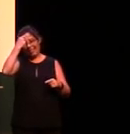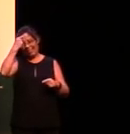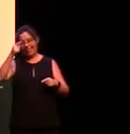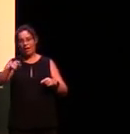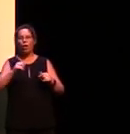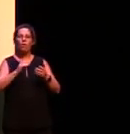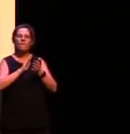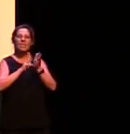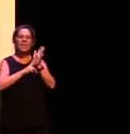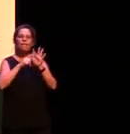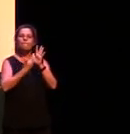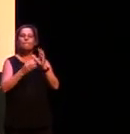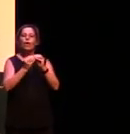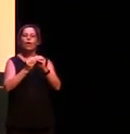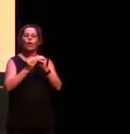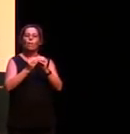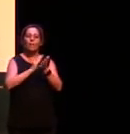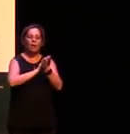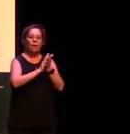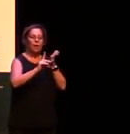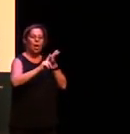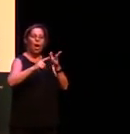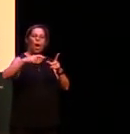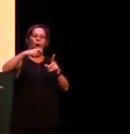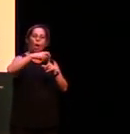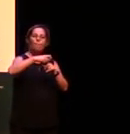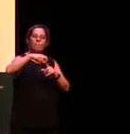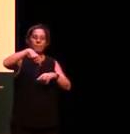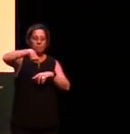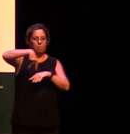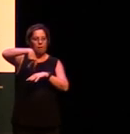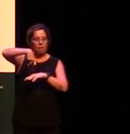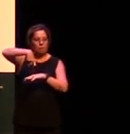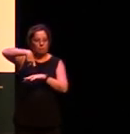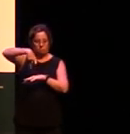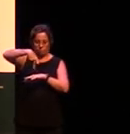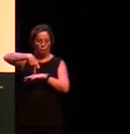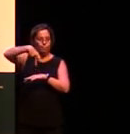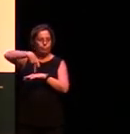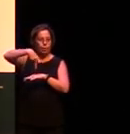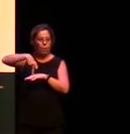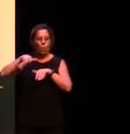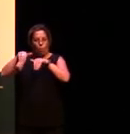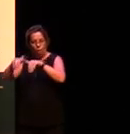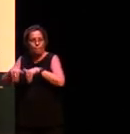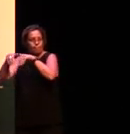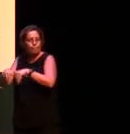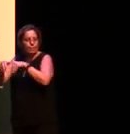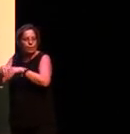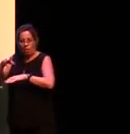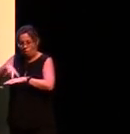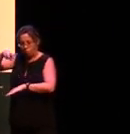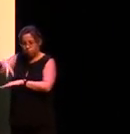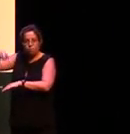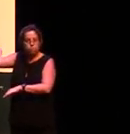the verb hop we just have hop it's a particular activity you just hop people hop kangaroos hop you know frogs hop